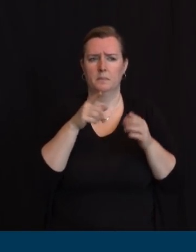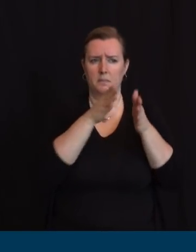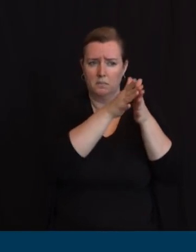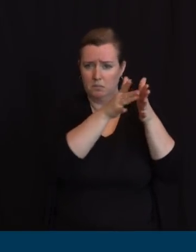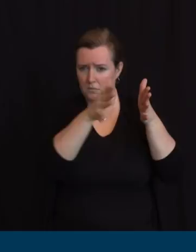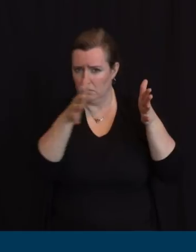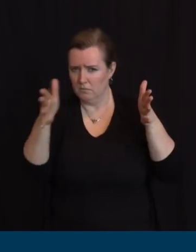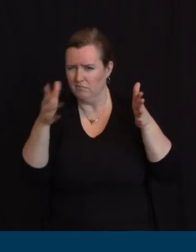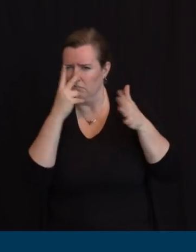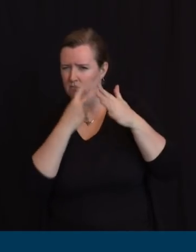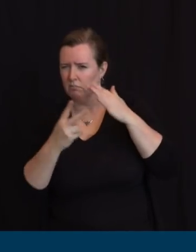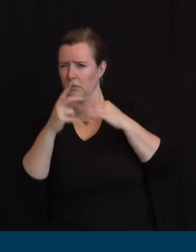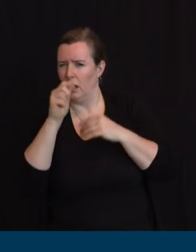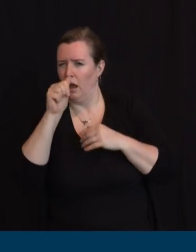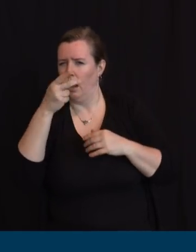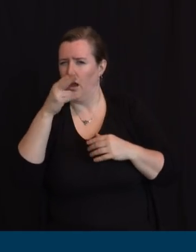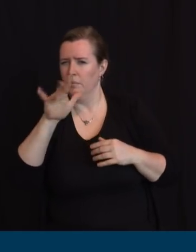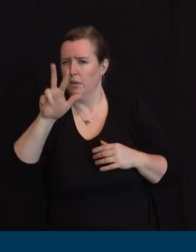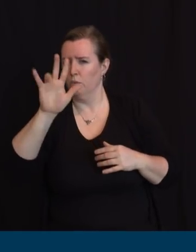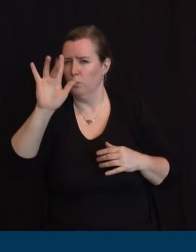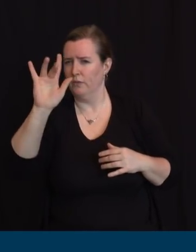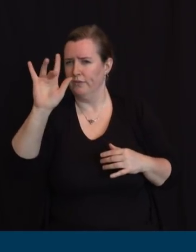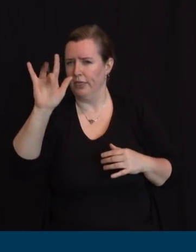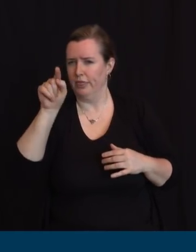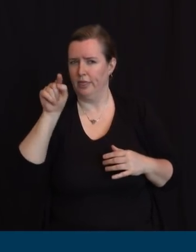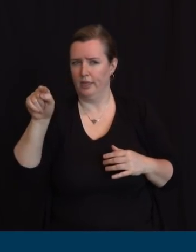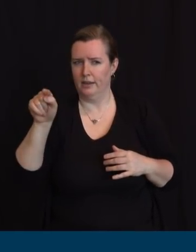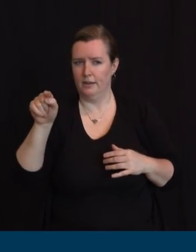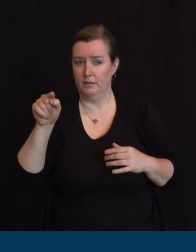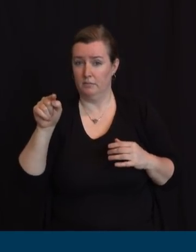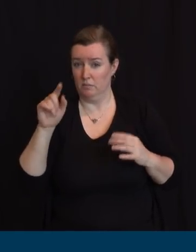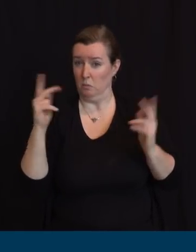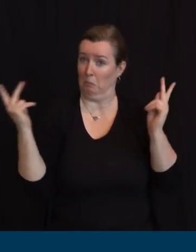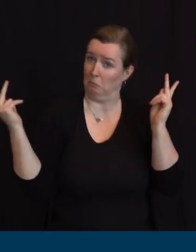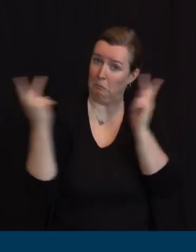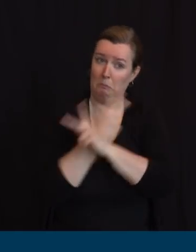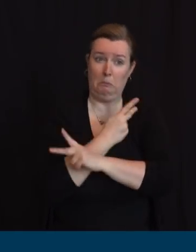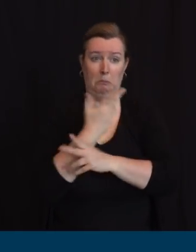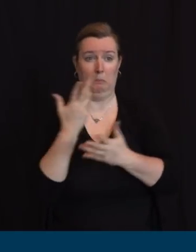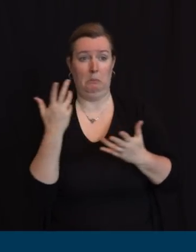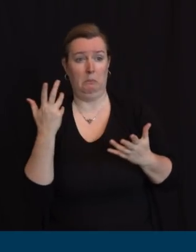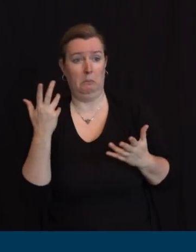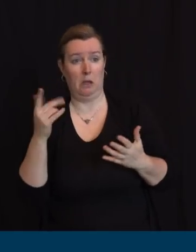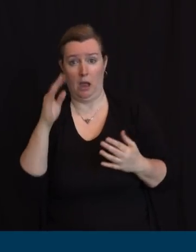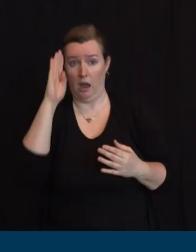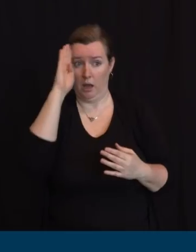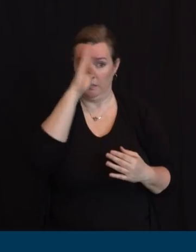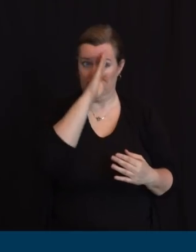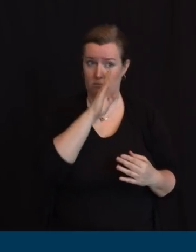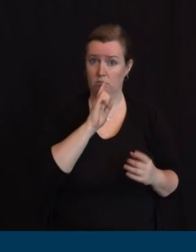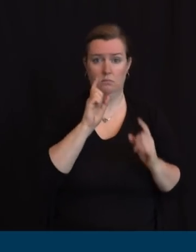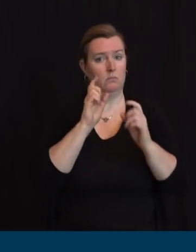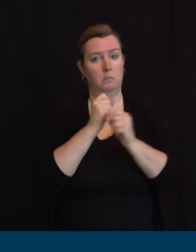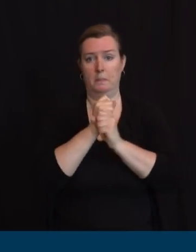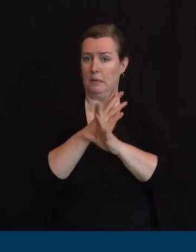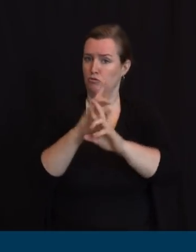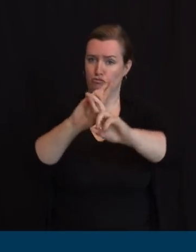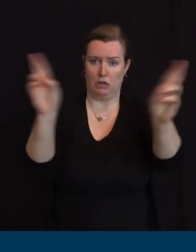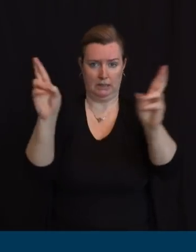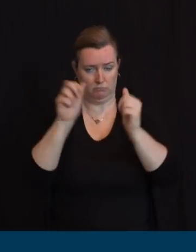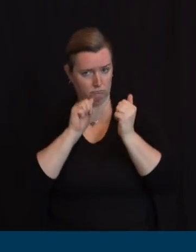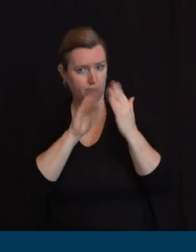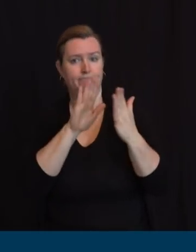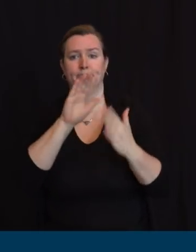are very prepared to take care of the individuals. and our alternative care sites